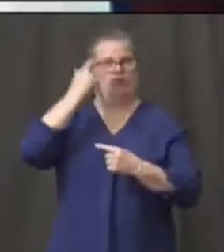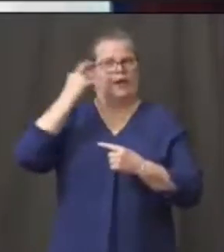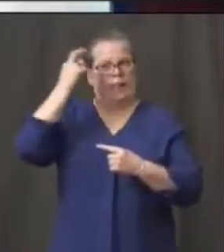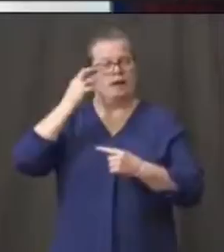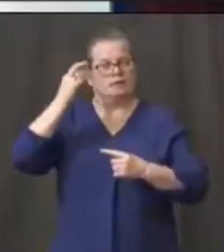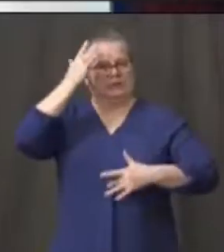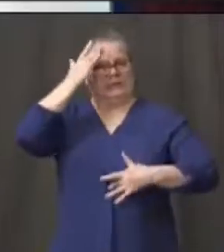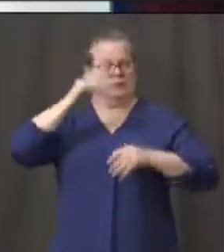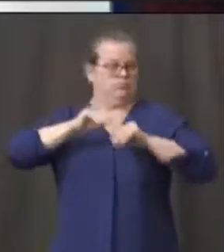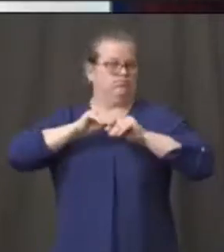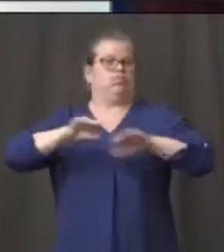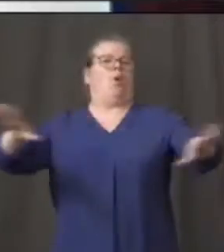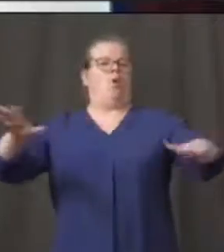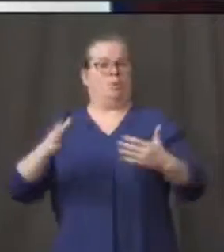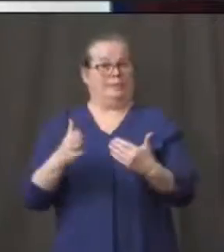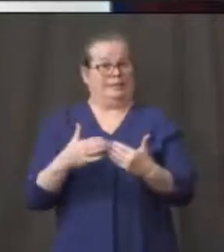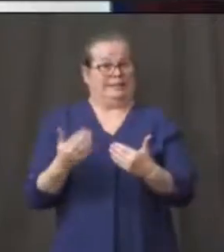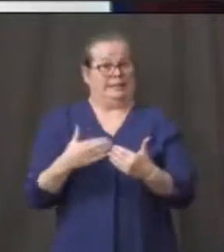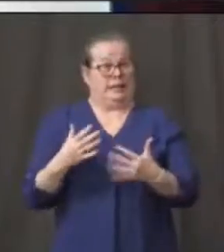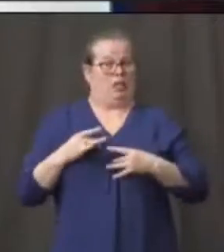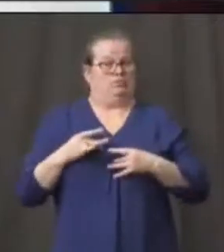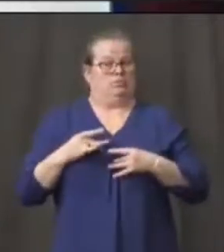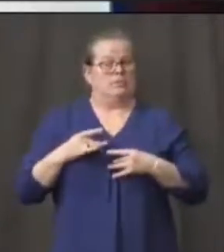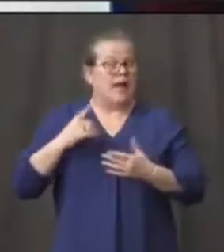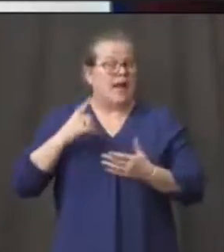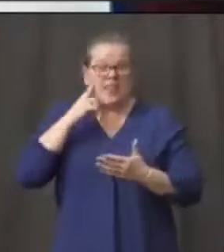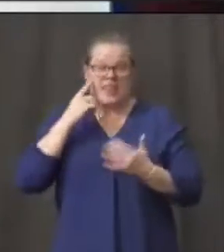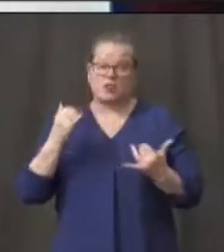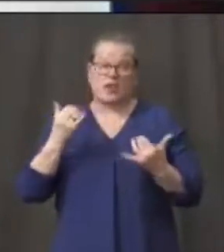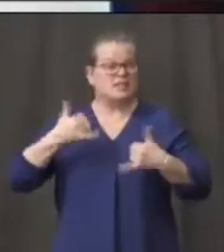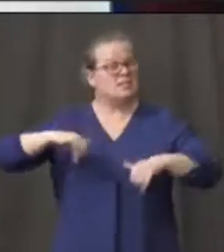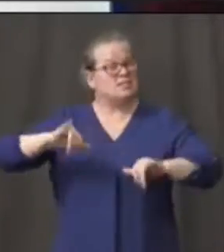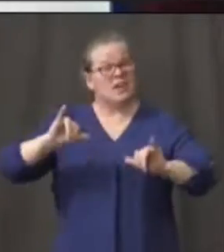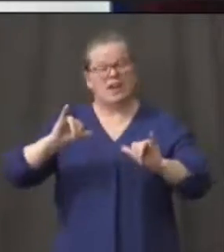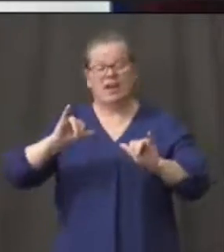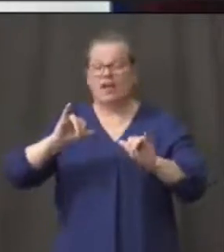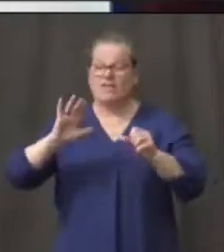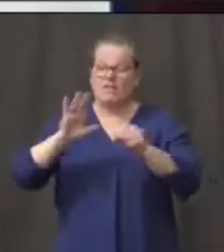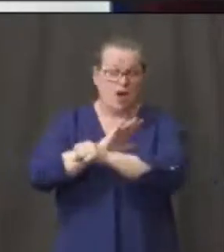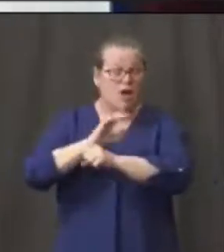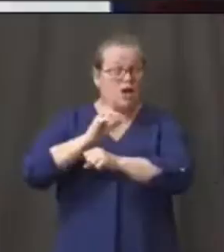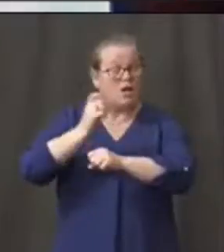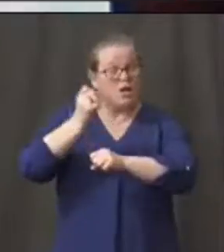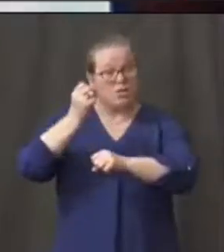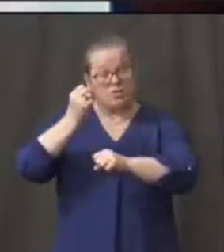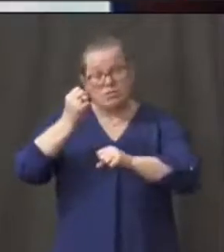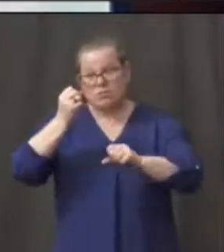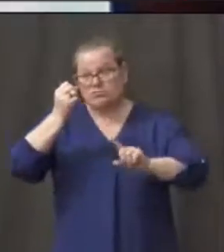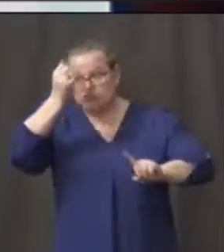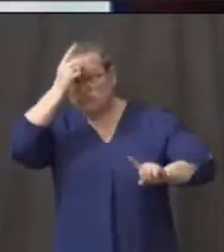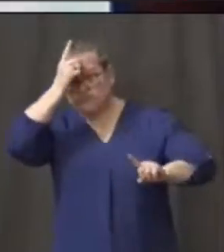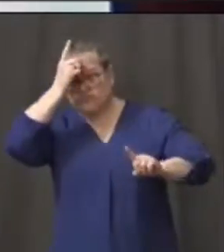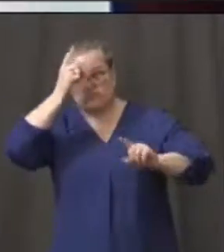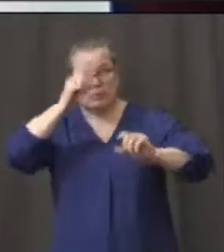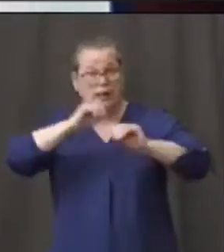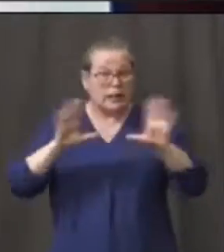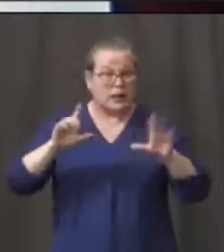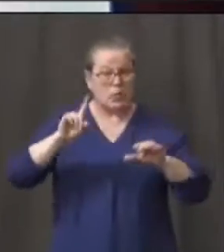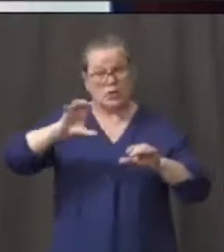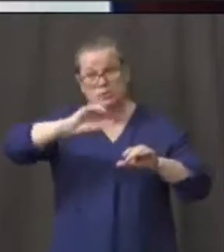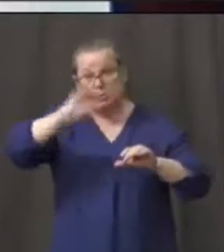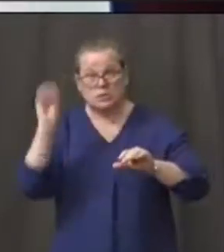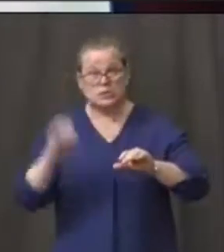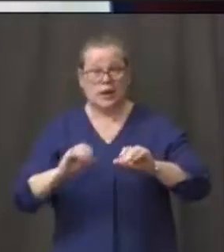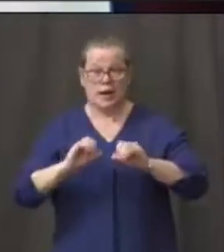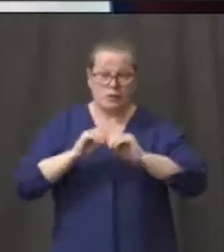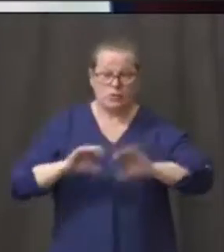fair to say that people even today don't really understand the virus completely and how it spreads. Having said all that, we had set up overflow shelters